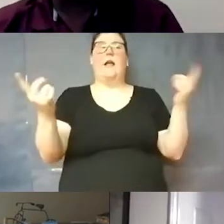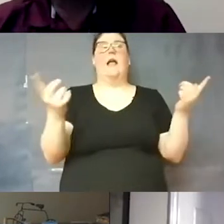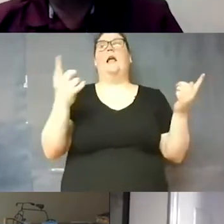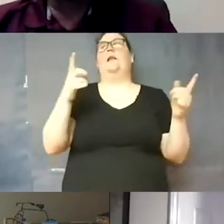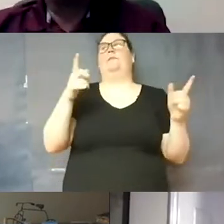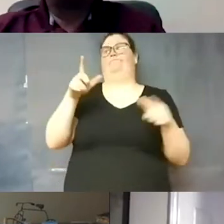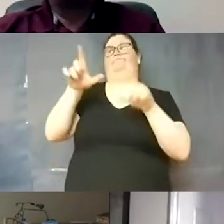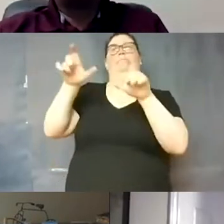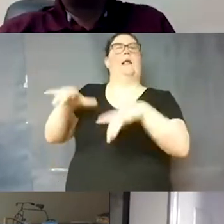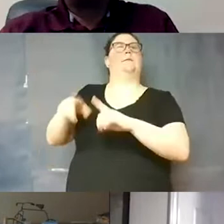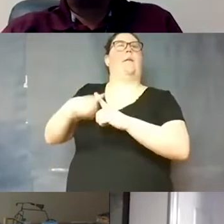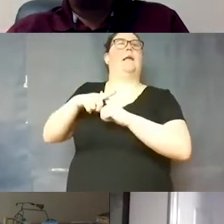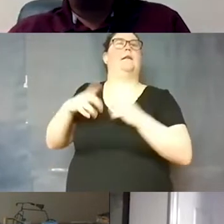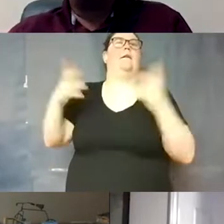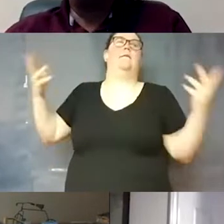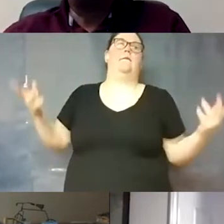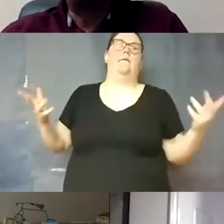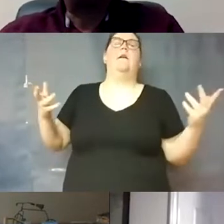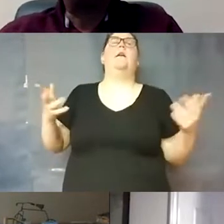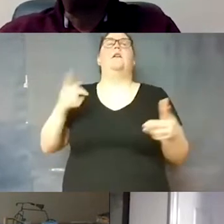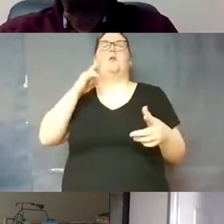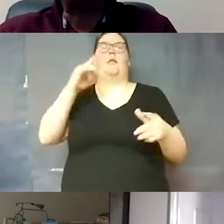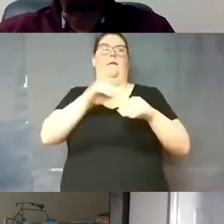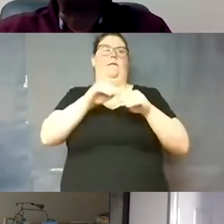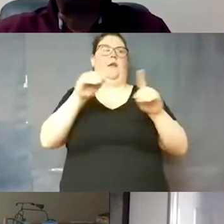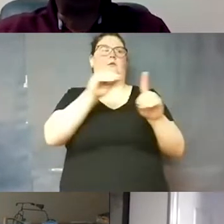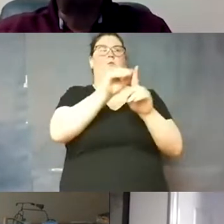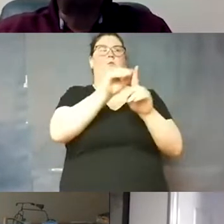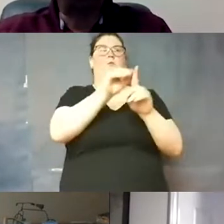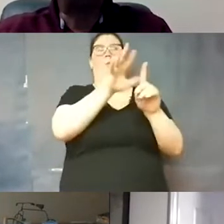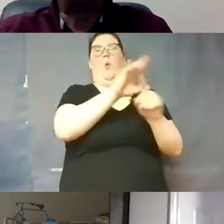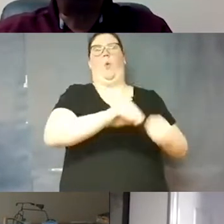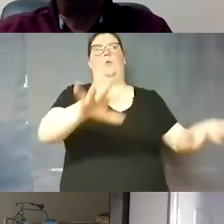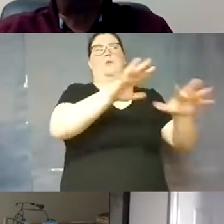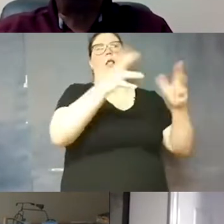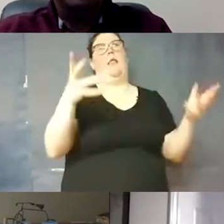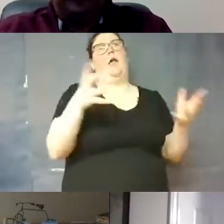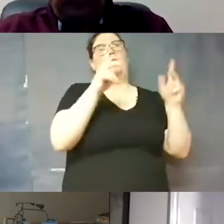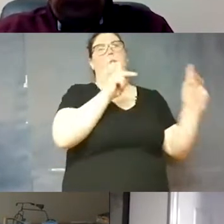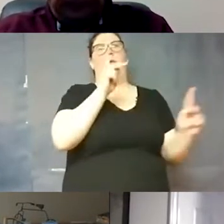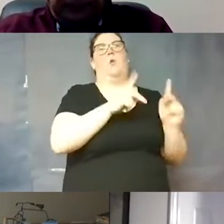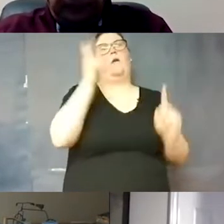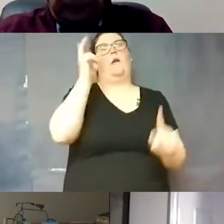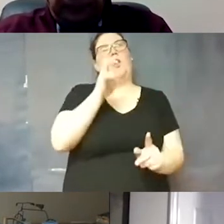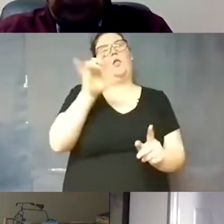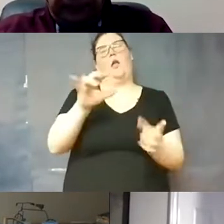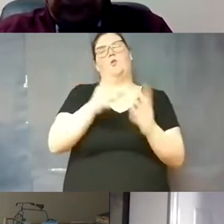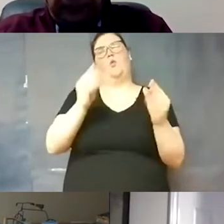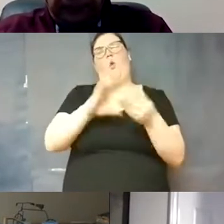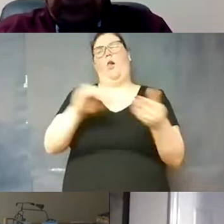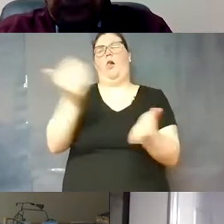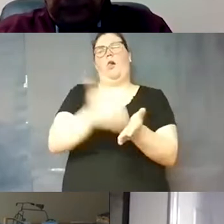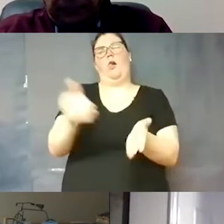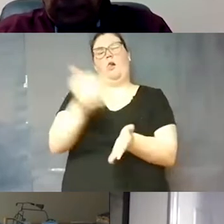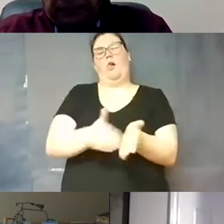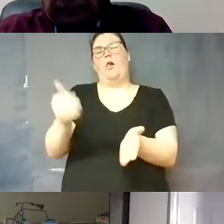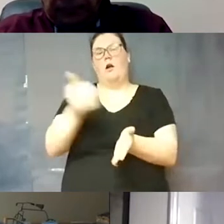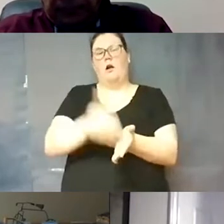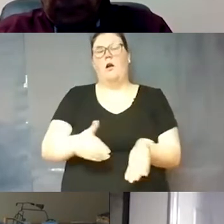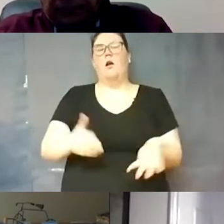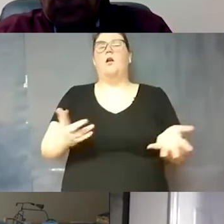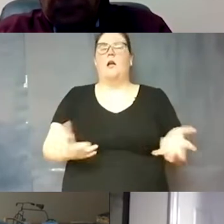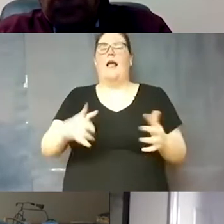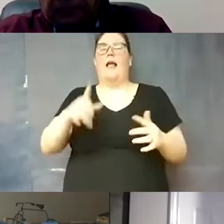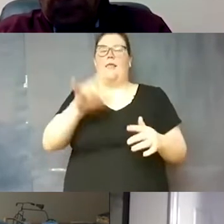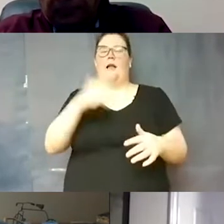and they thought they weren't sick so they've exposed a lot of people this is a story we hear over and over and over um and that's kind